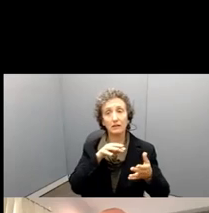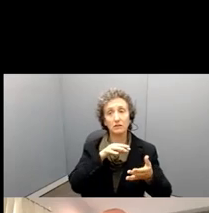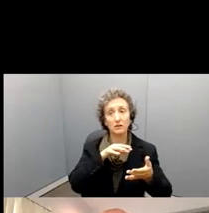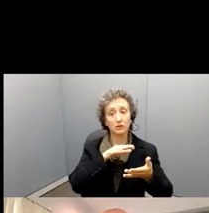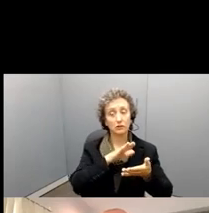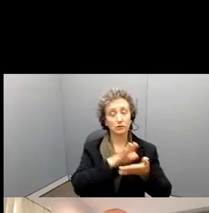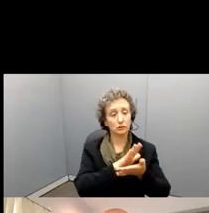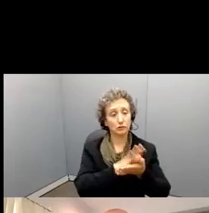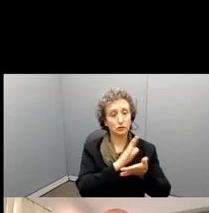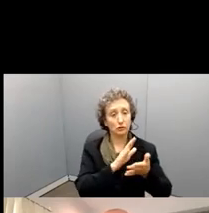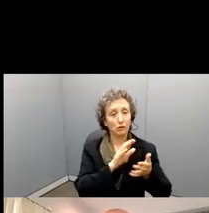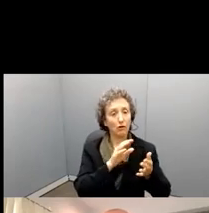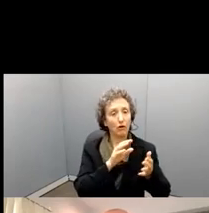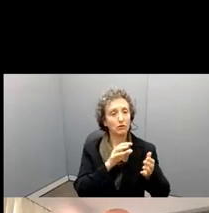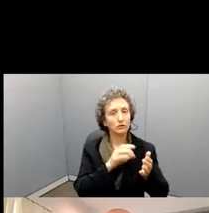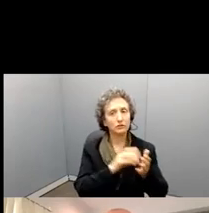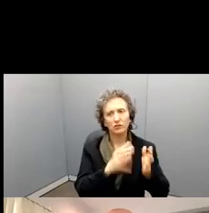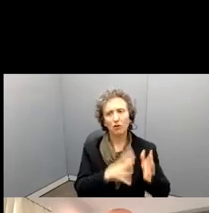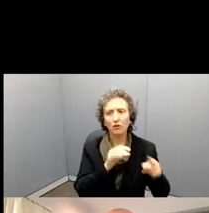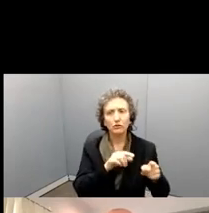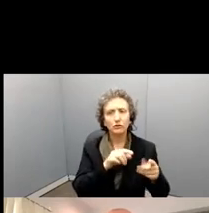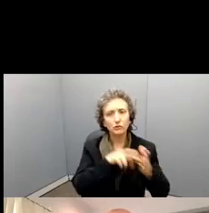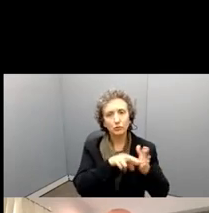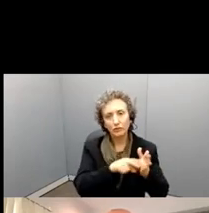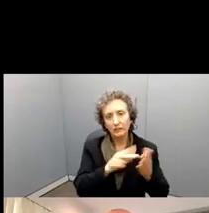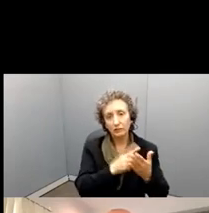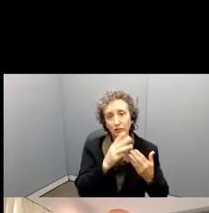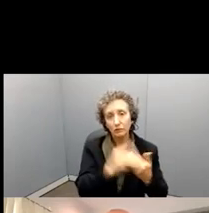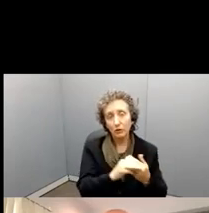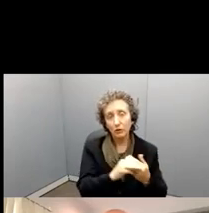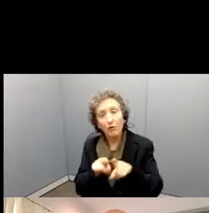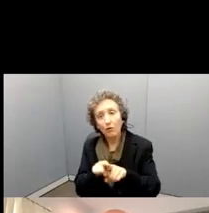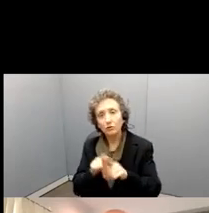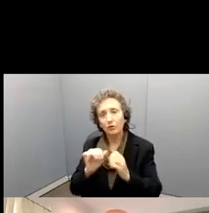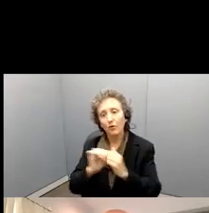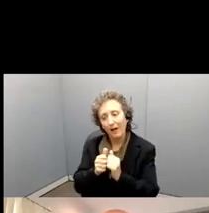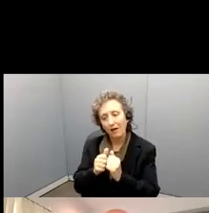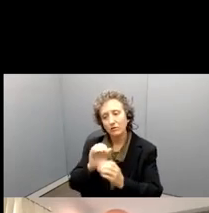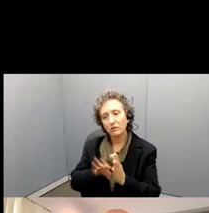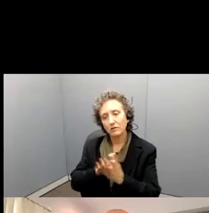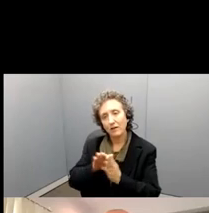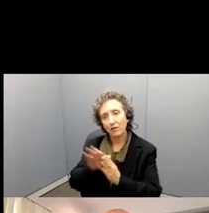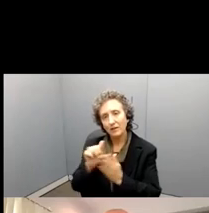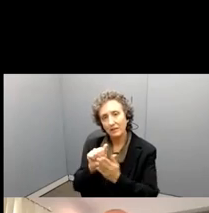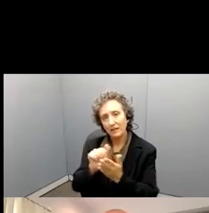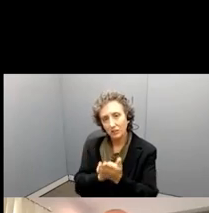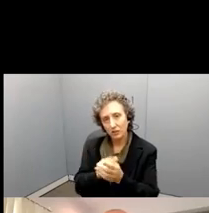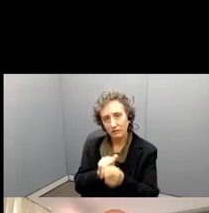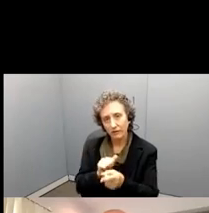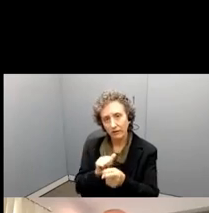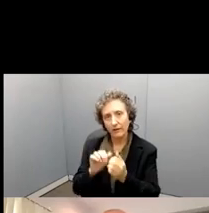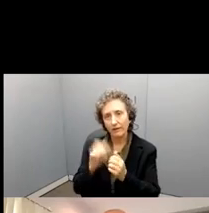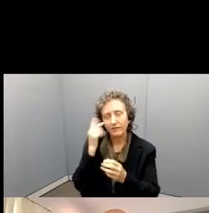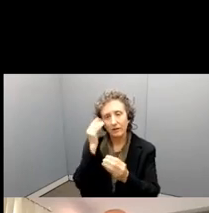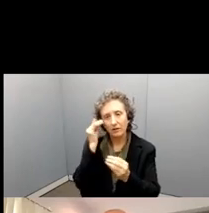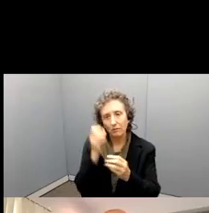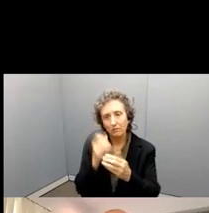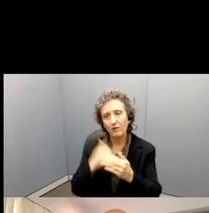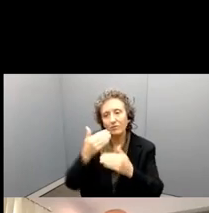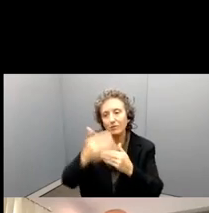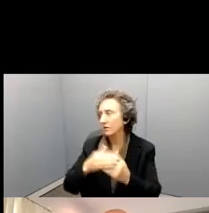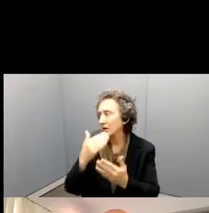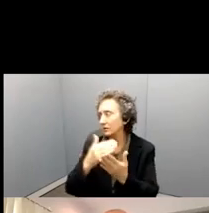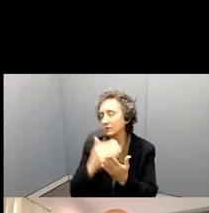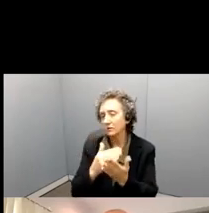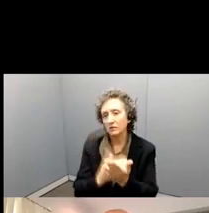current moment, but how is it you're developing the research agenda and thinking ahead to, uh, next stages? So from